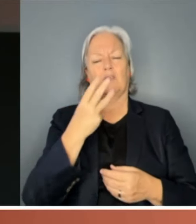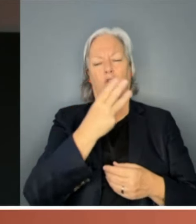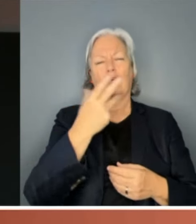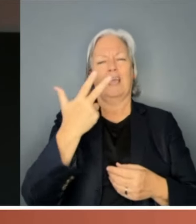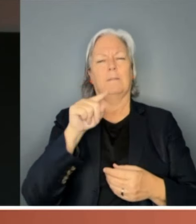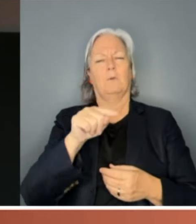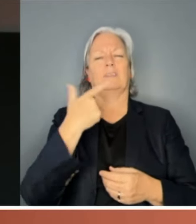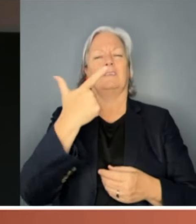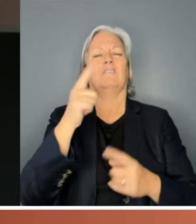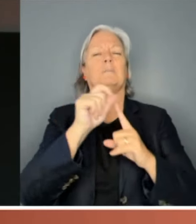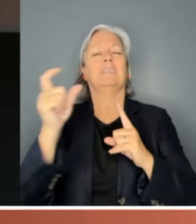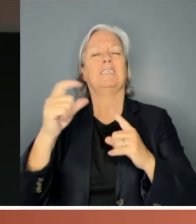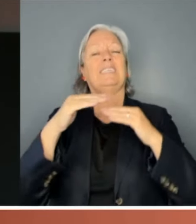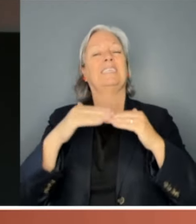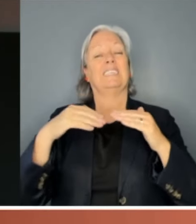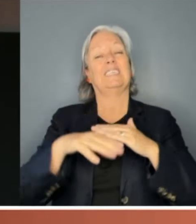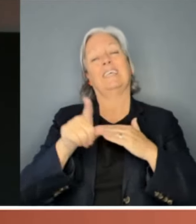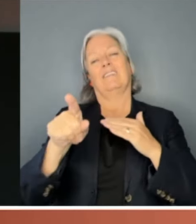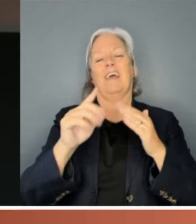of seats in the House of Representatives.